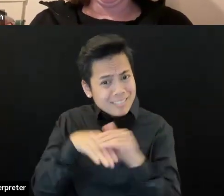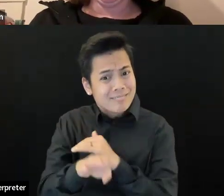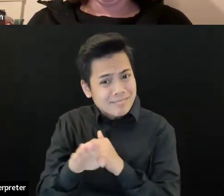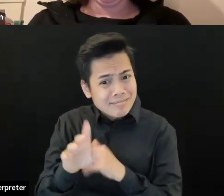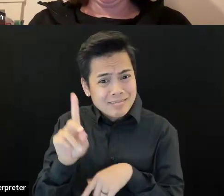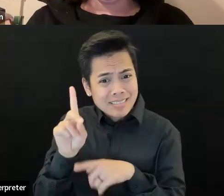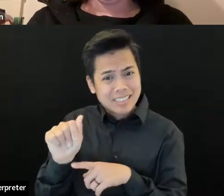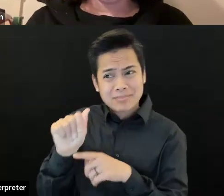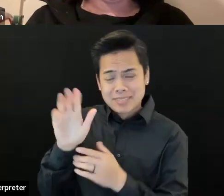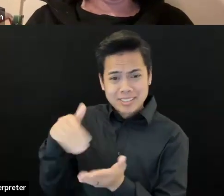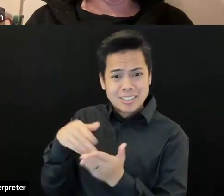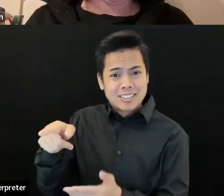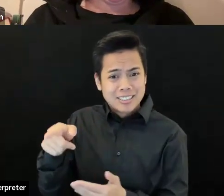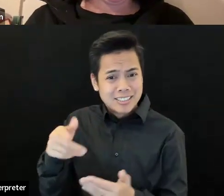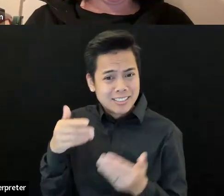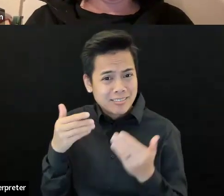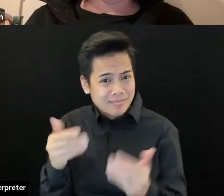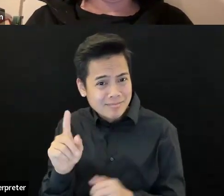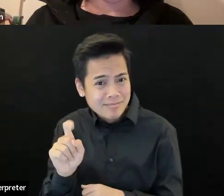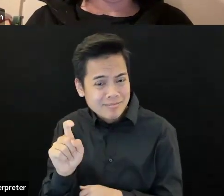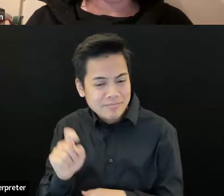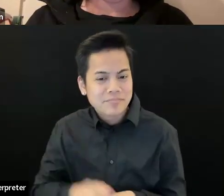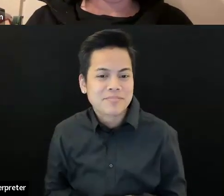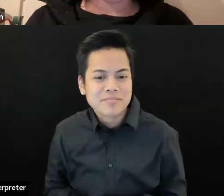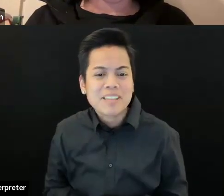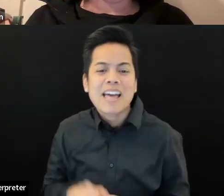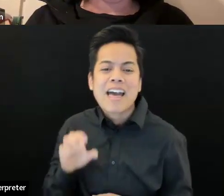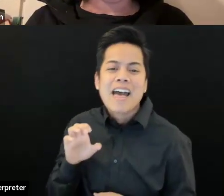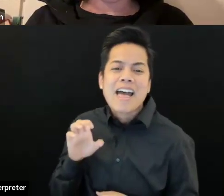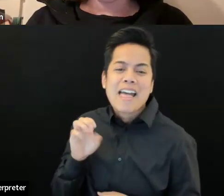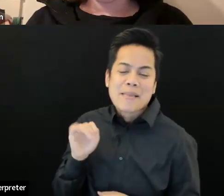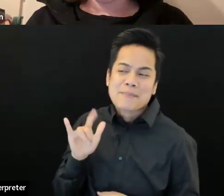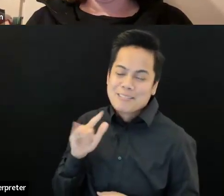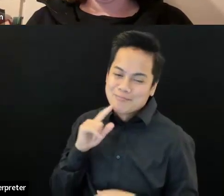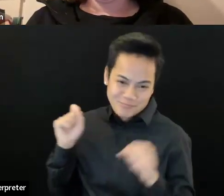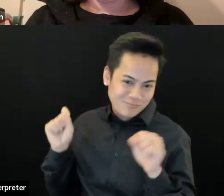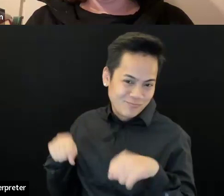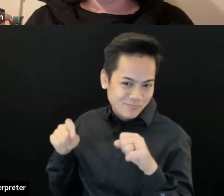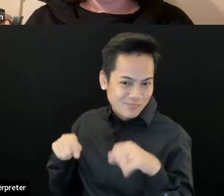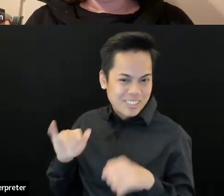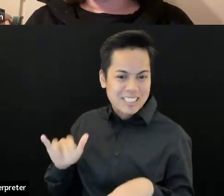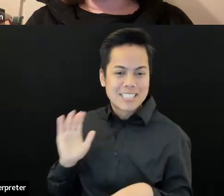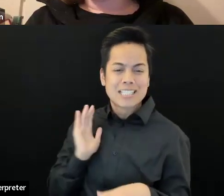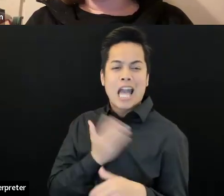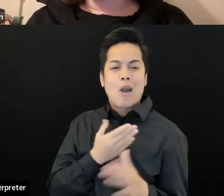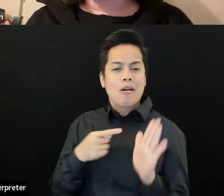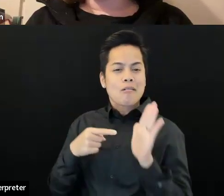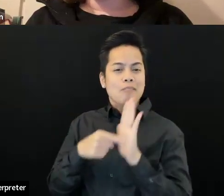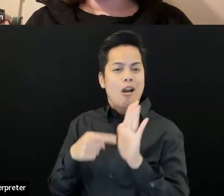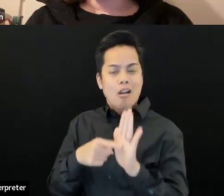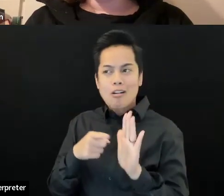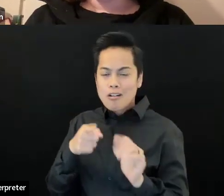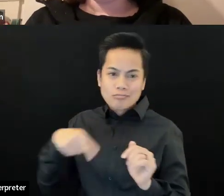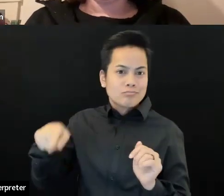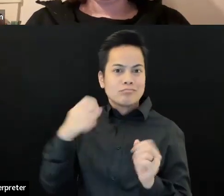Um, our model is without a doubt that we understand that there are so many people in our community who are paying for so many